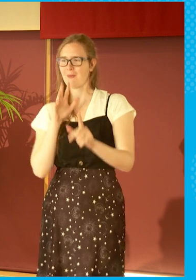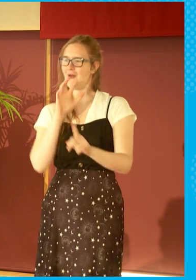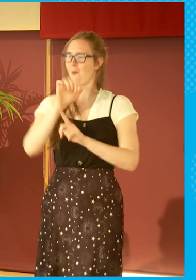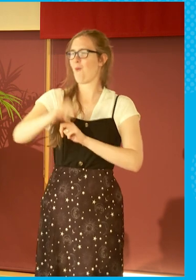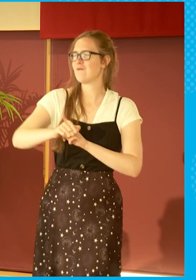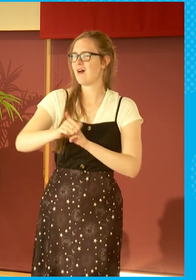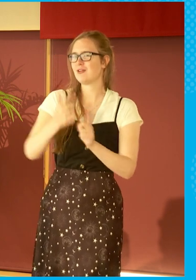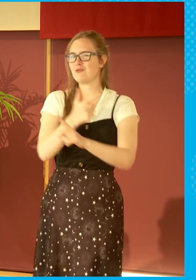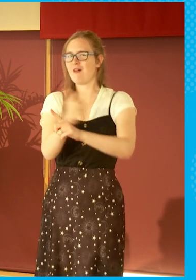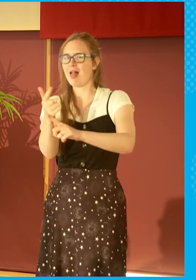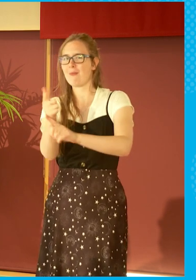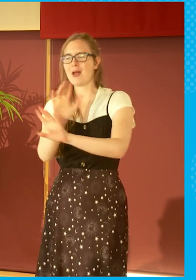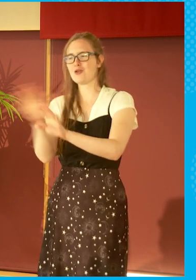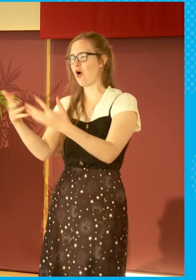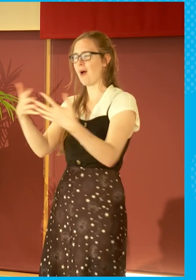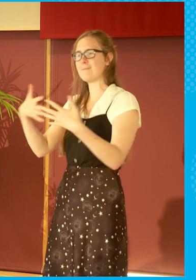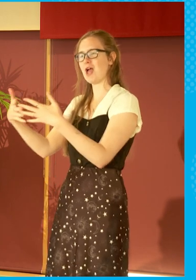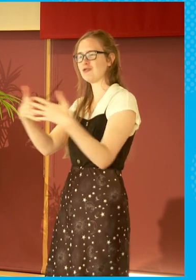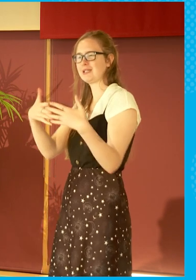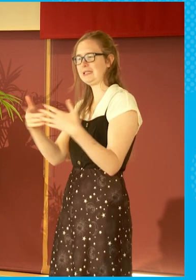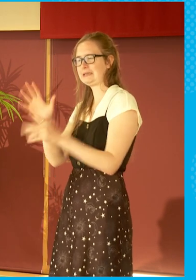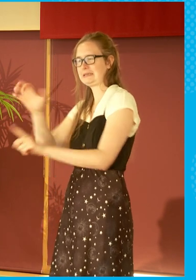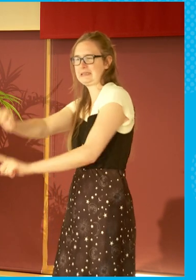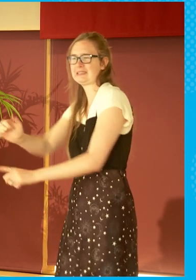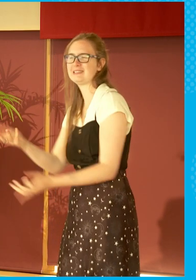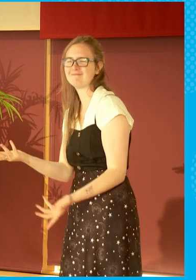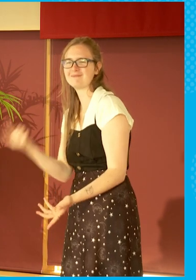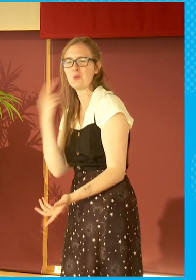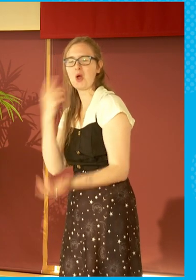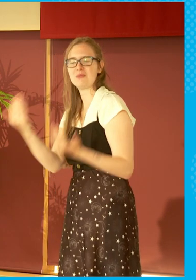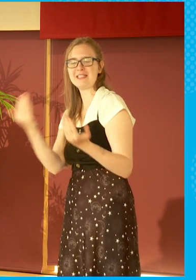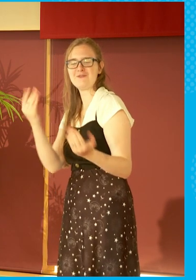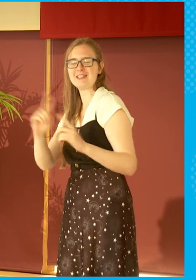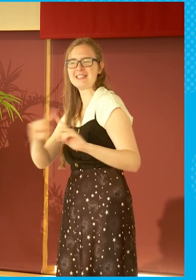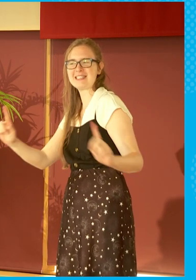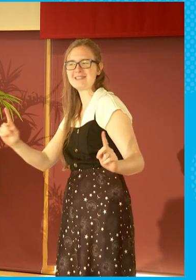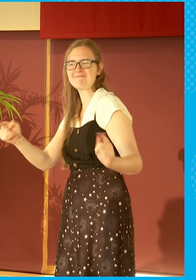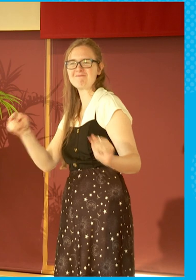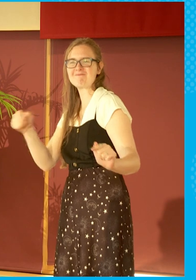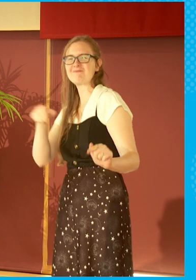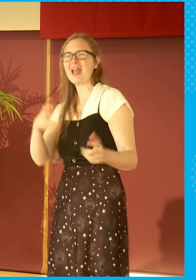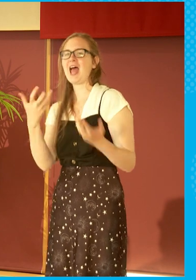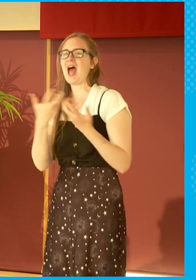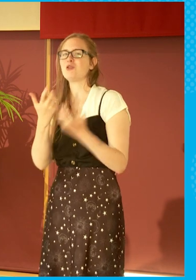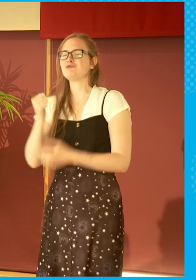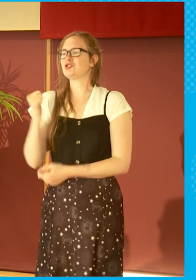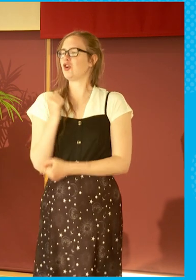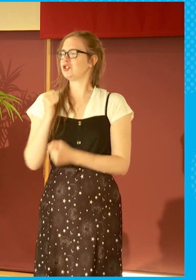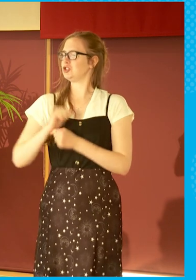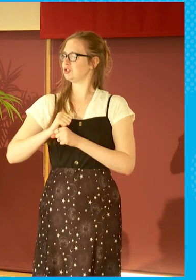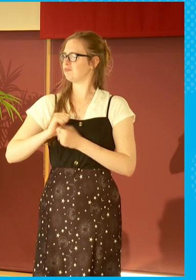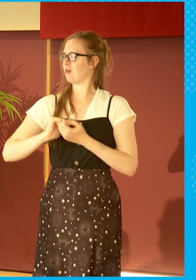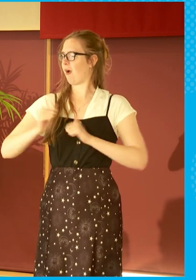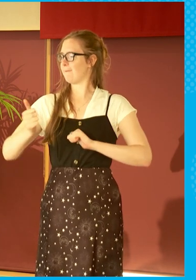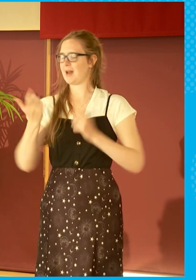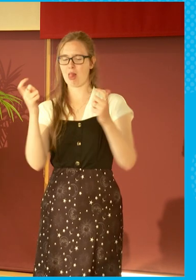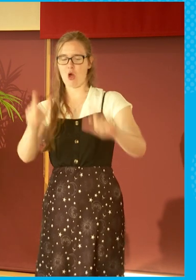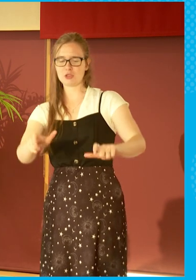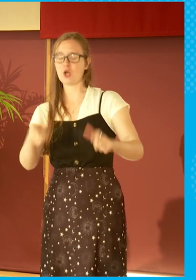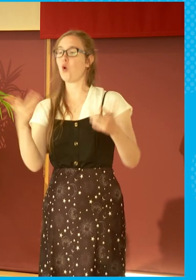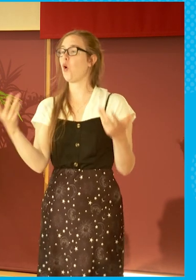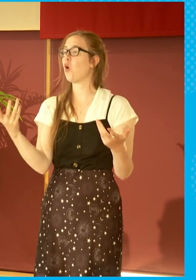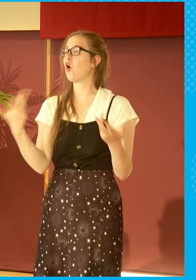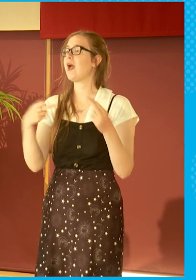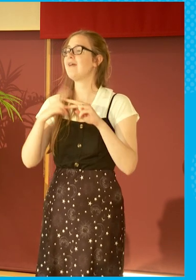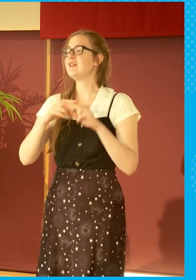Scottish production company locking down, or how could it be